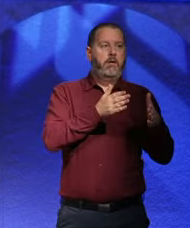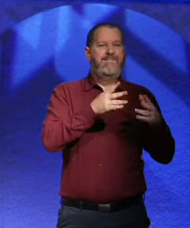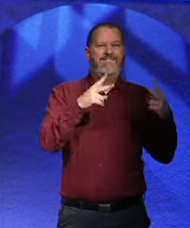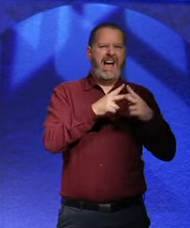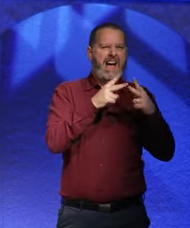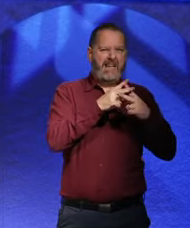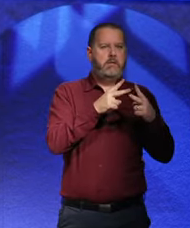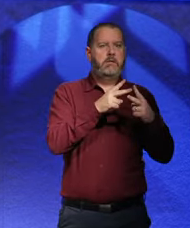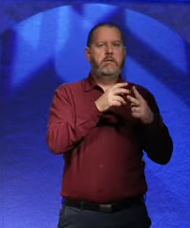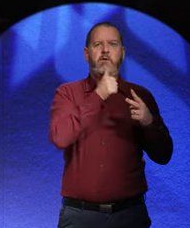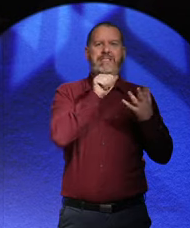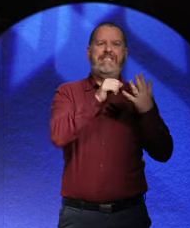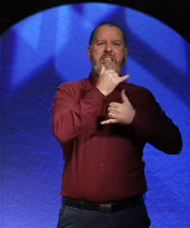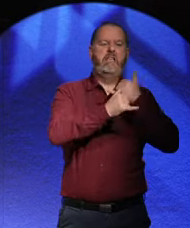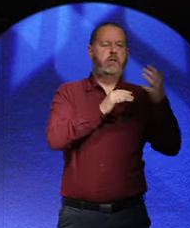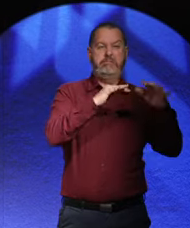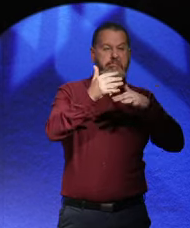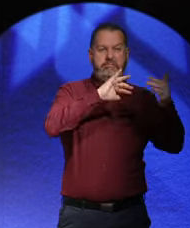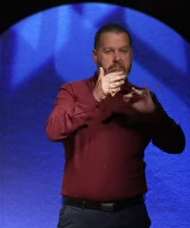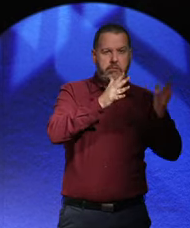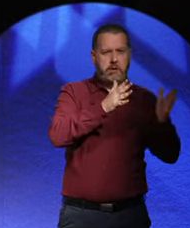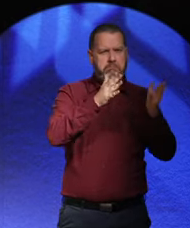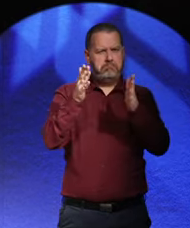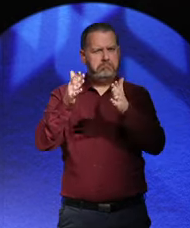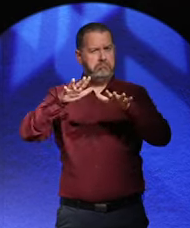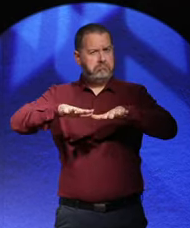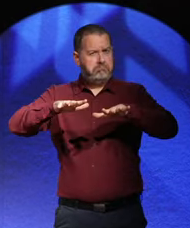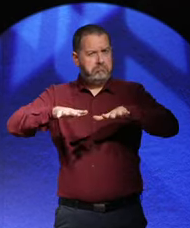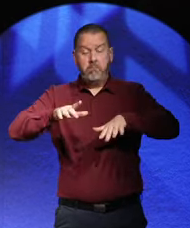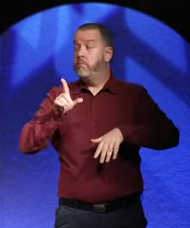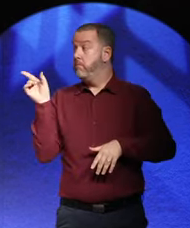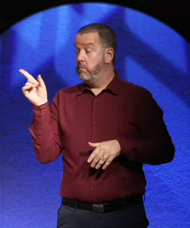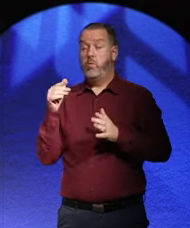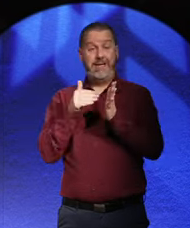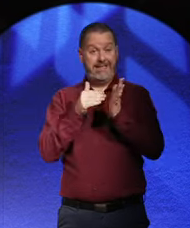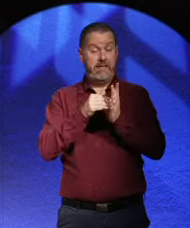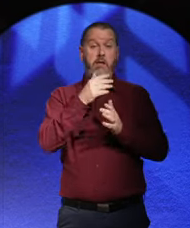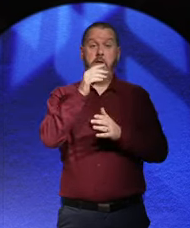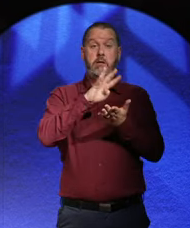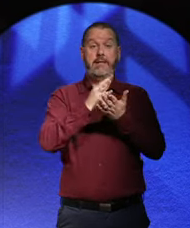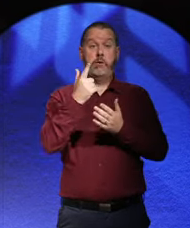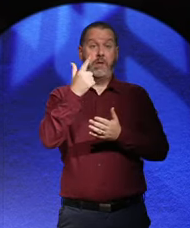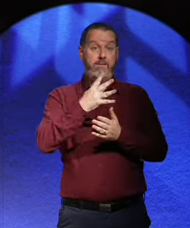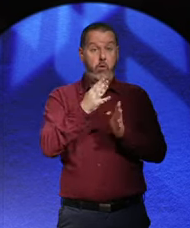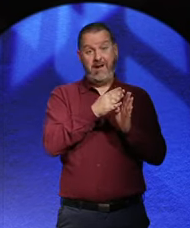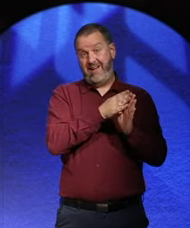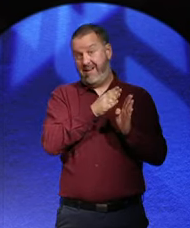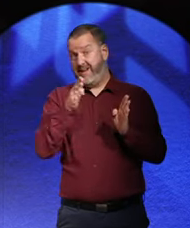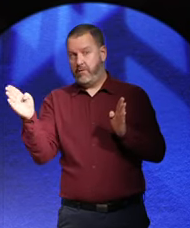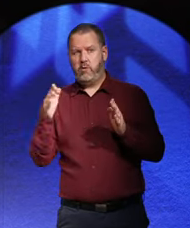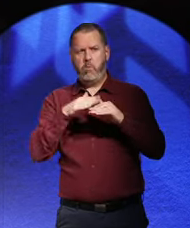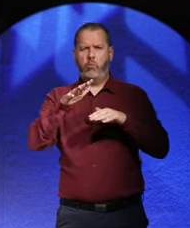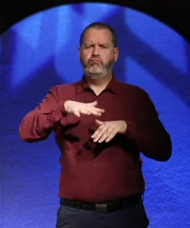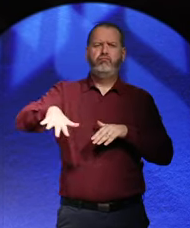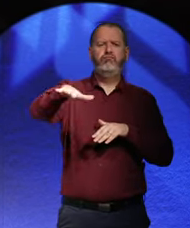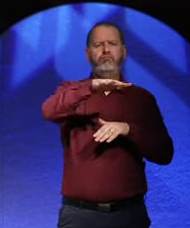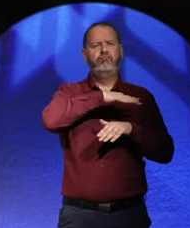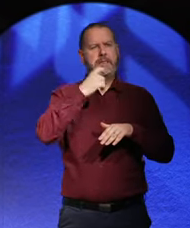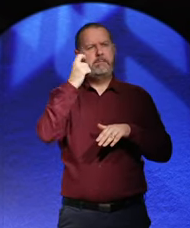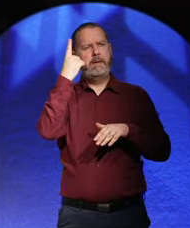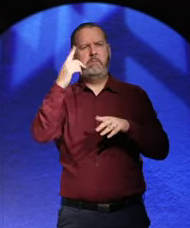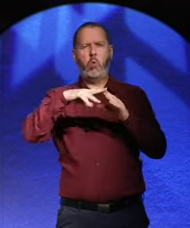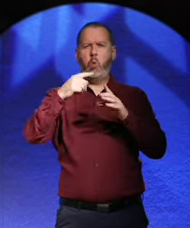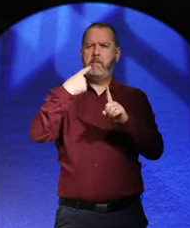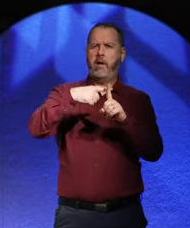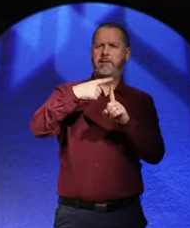first period... Well, settled it all down. The 24 to 29, Germany had settled down. optimism. know, Germany's now in the league. If you'd gone